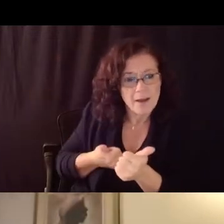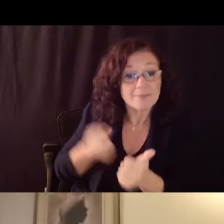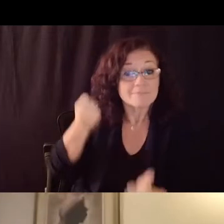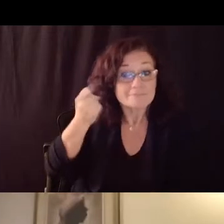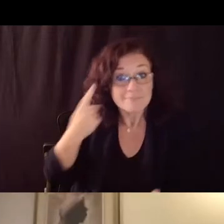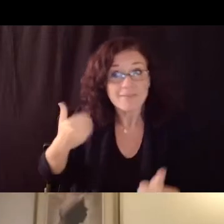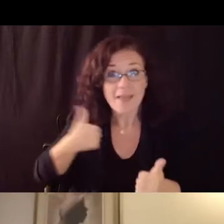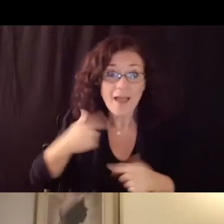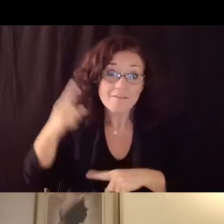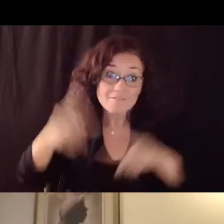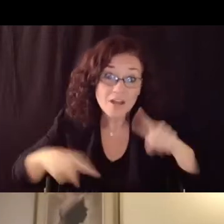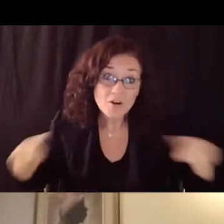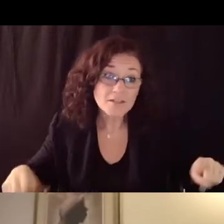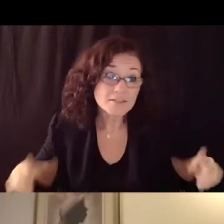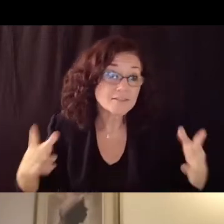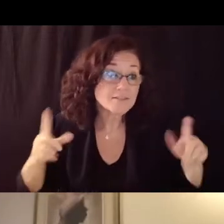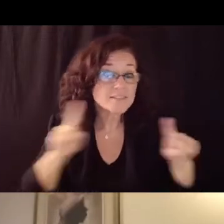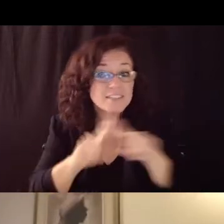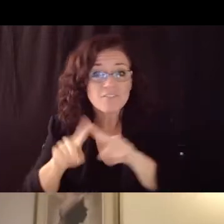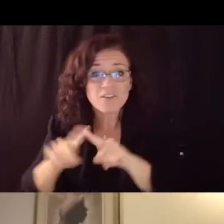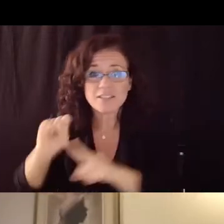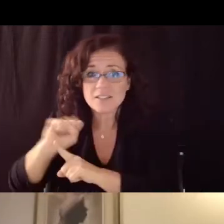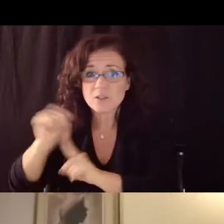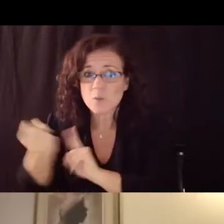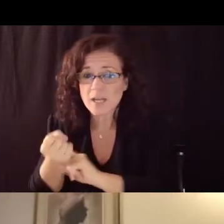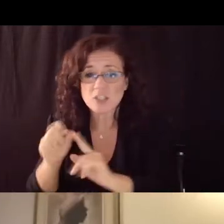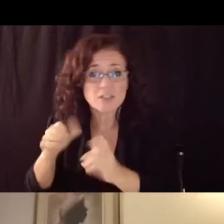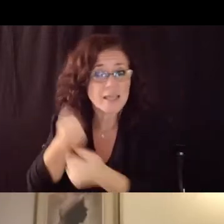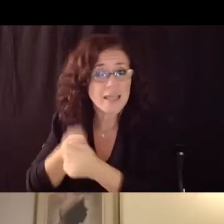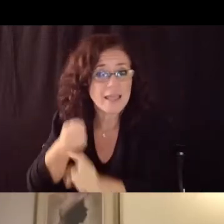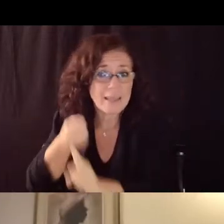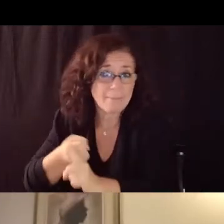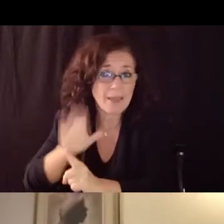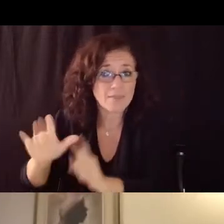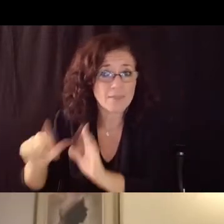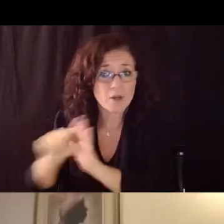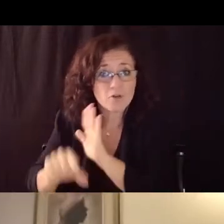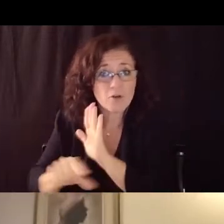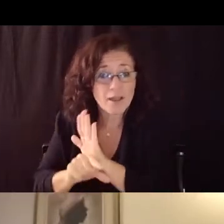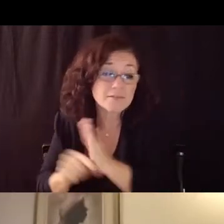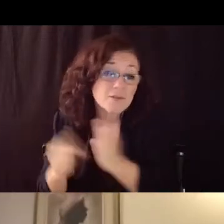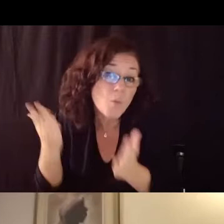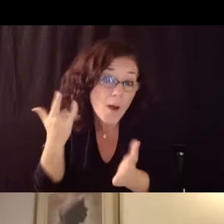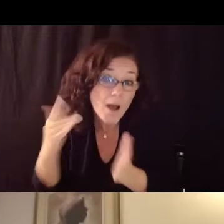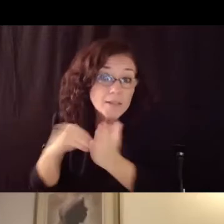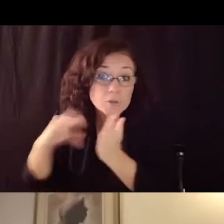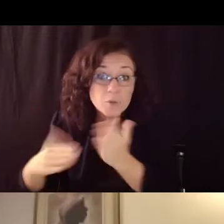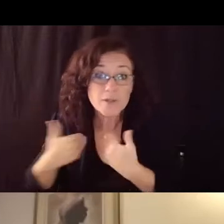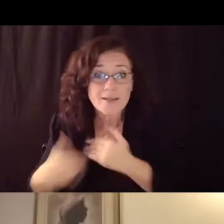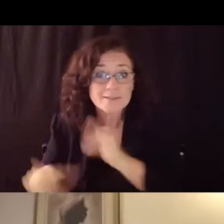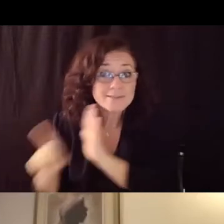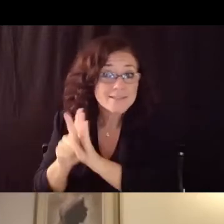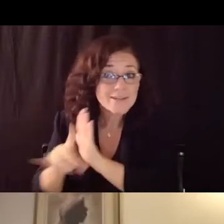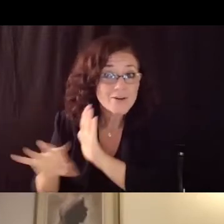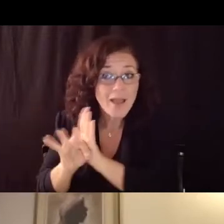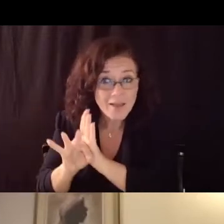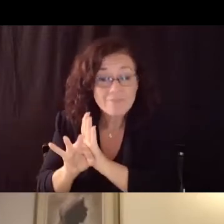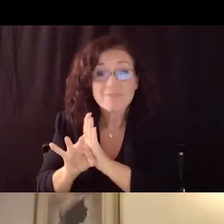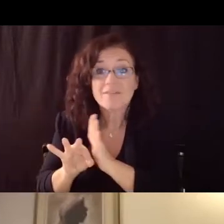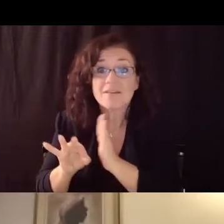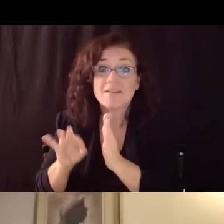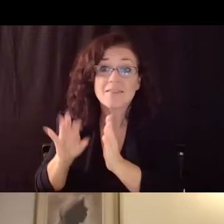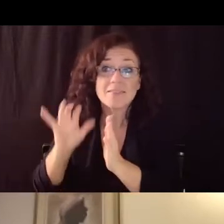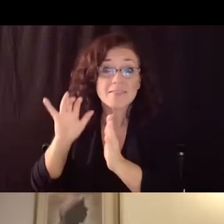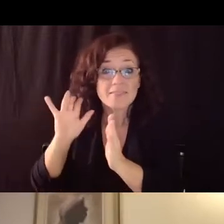student end and on the on on the teacher end for why a student might be having a d or an f um valid